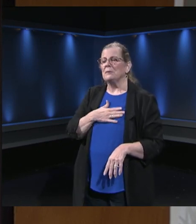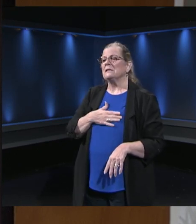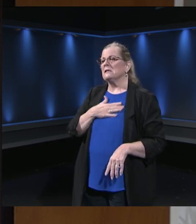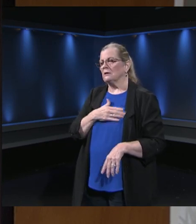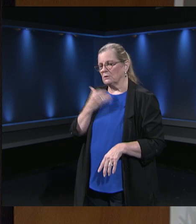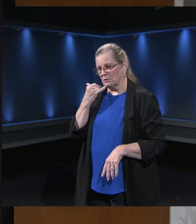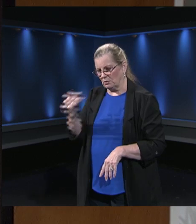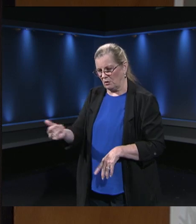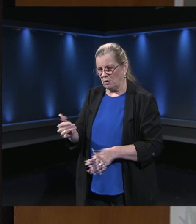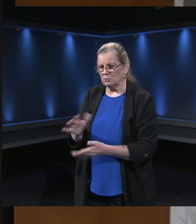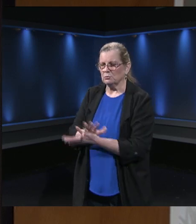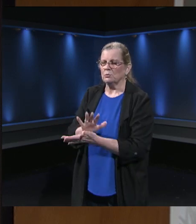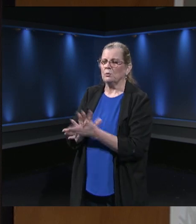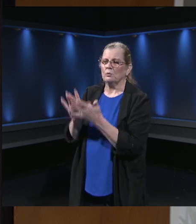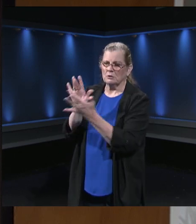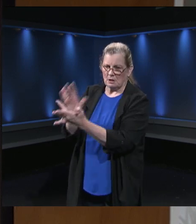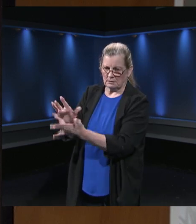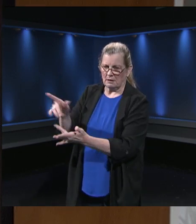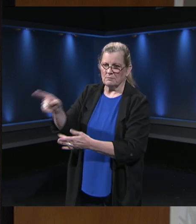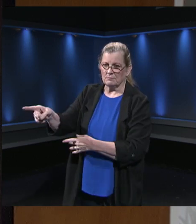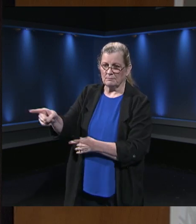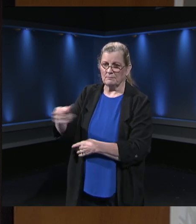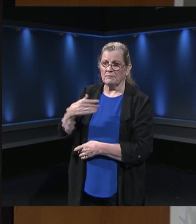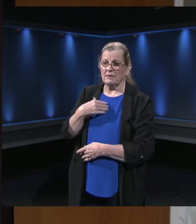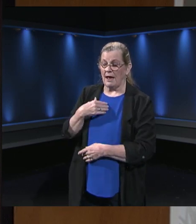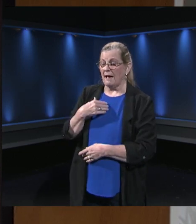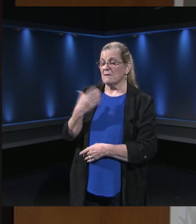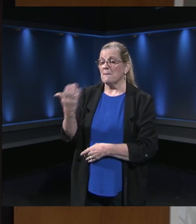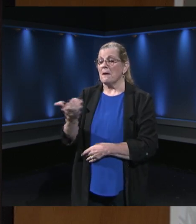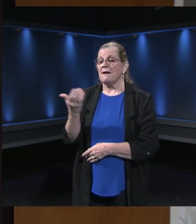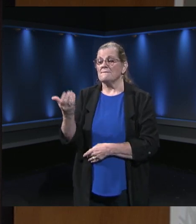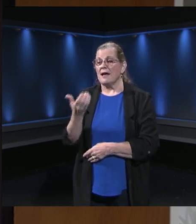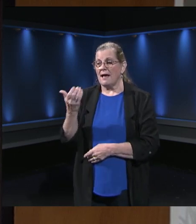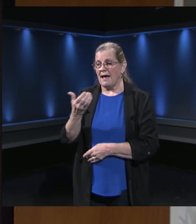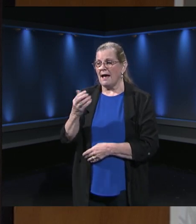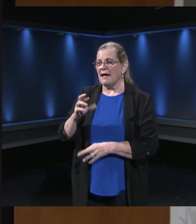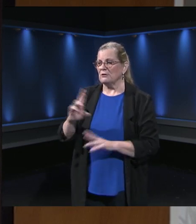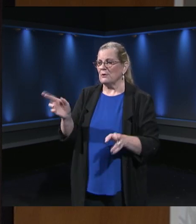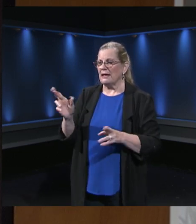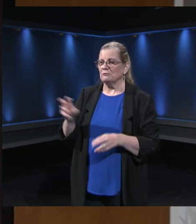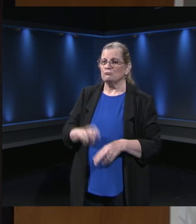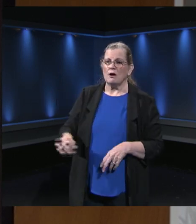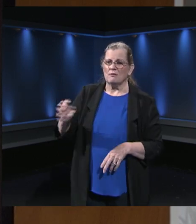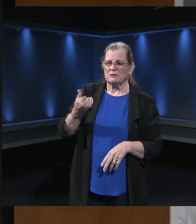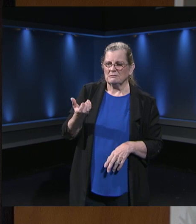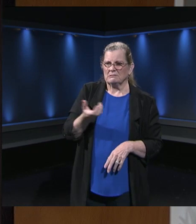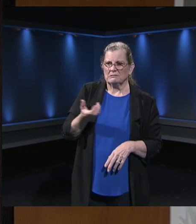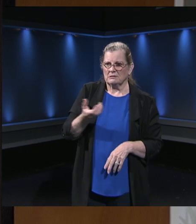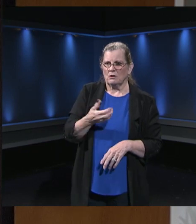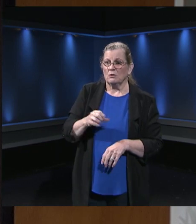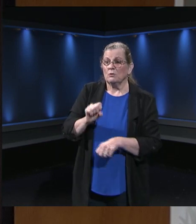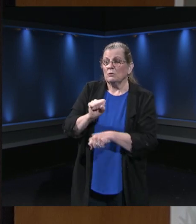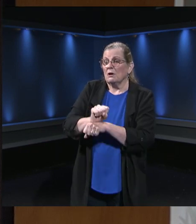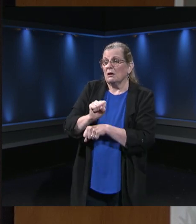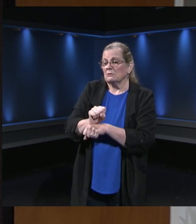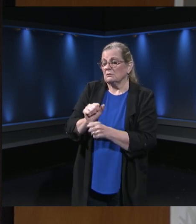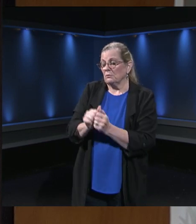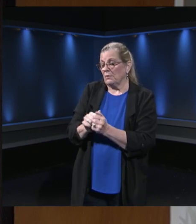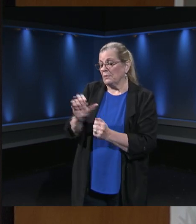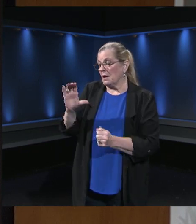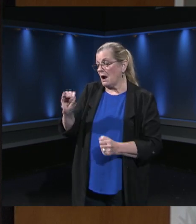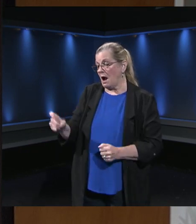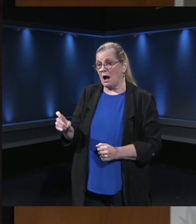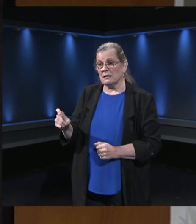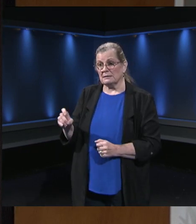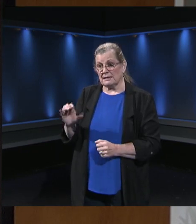MiFi devices and we're piloting a program. We're working with Cox Communication that Tracy's team put out there. So if you need